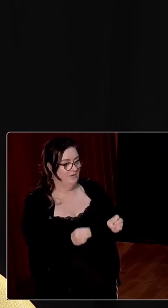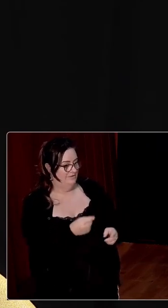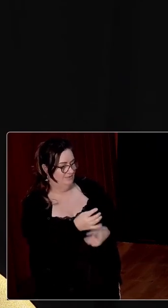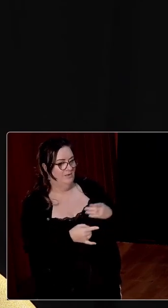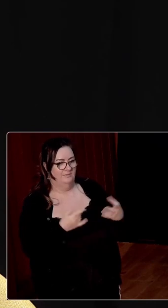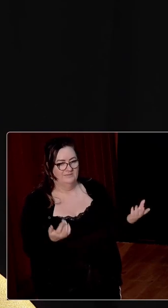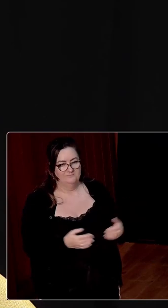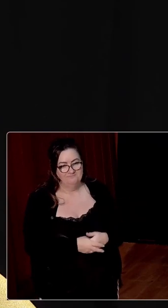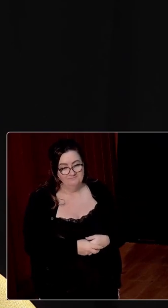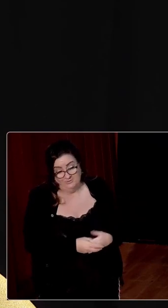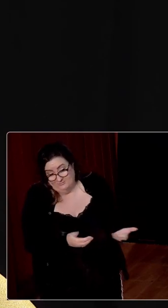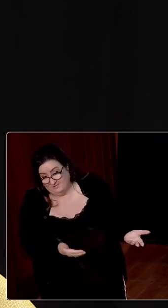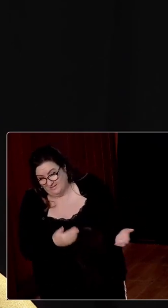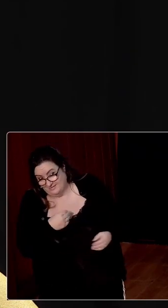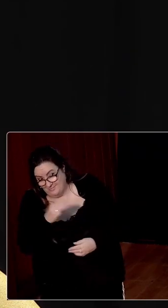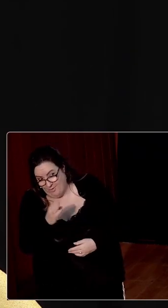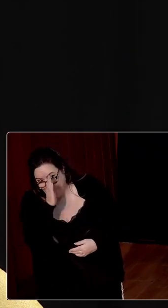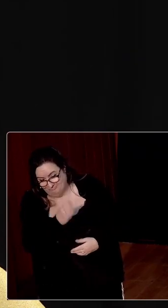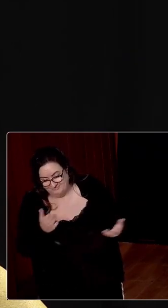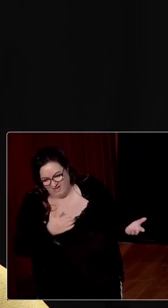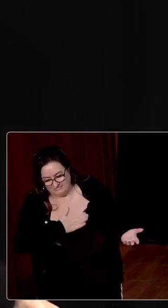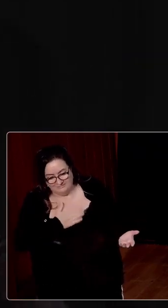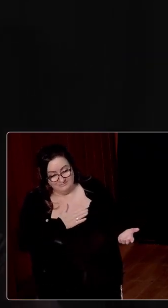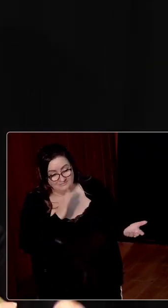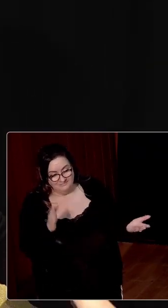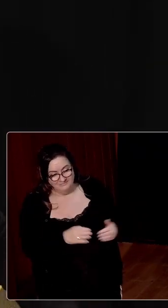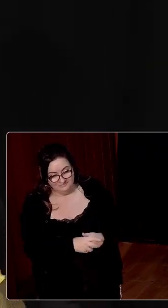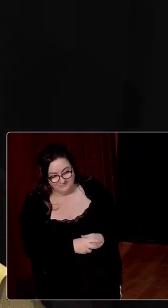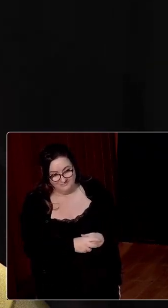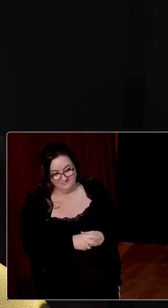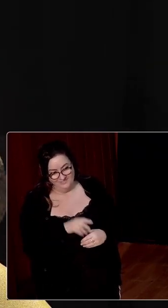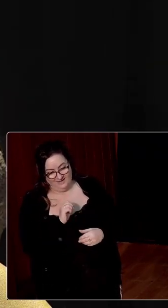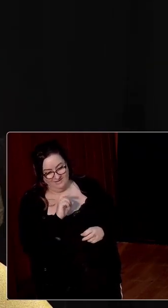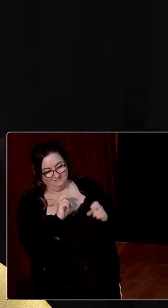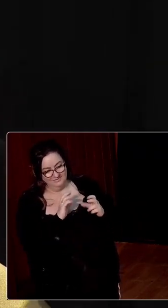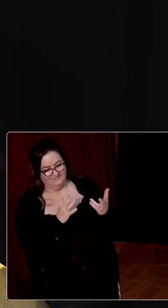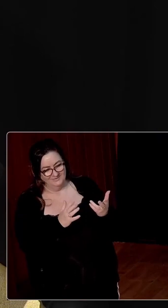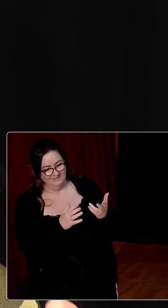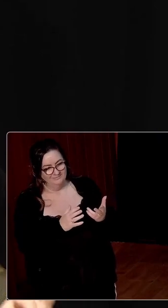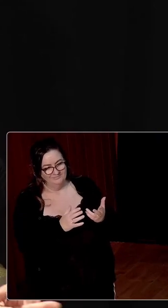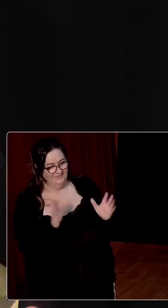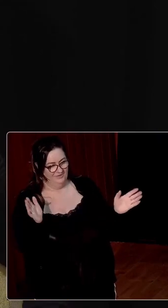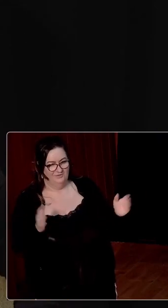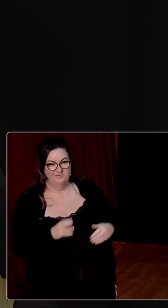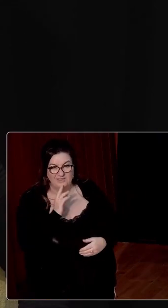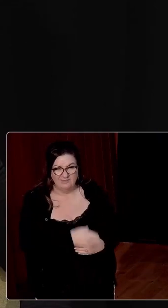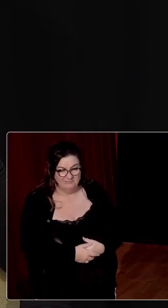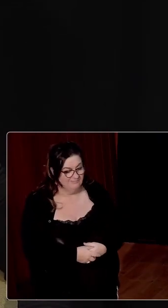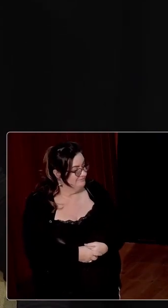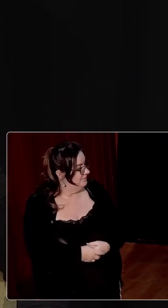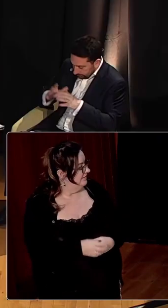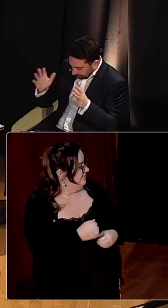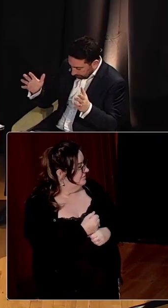get. So I would answer that much more, you know, I'm sorry, but we, that, that argument, surely that argument has been won. Okay.